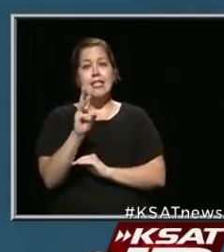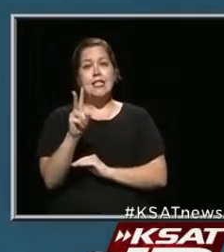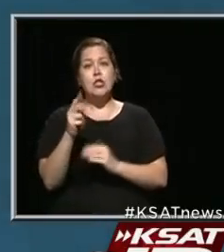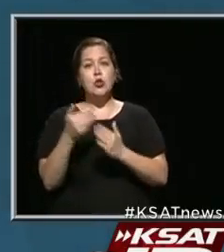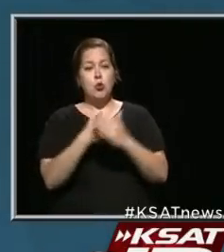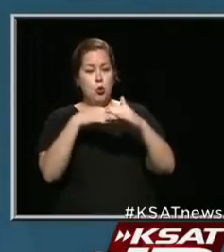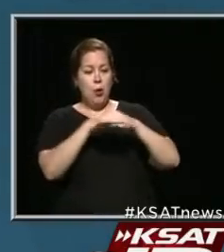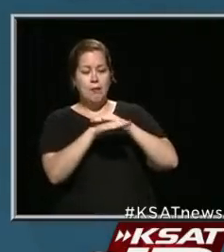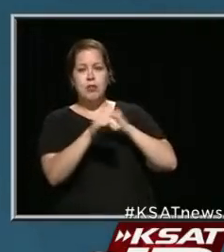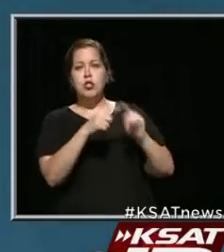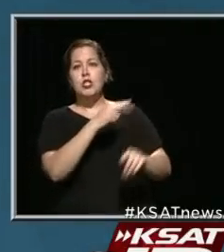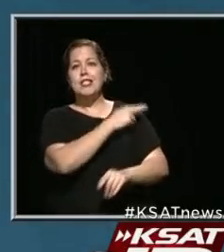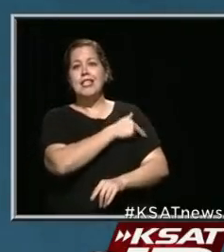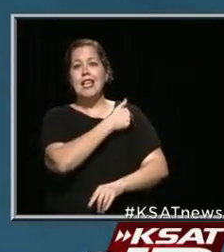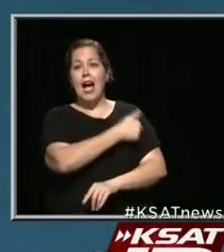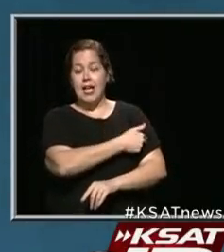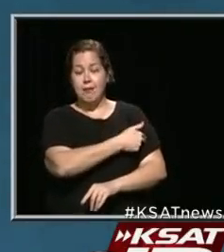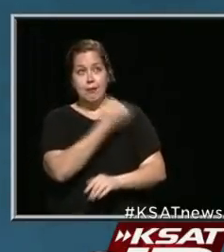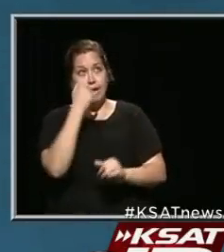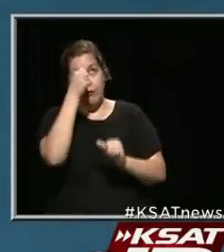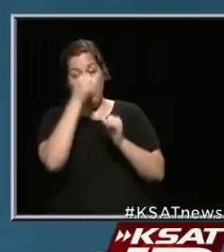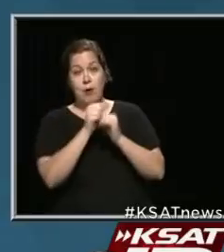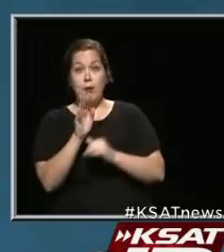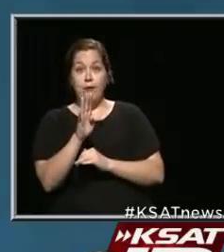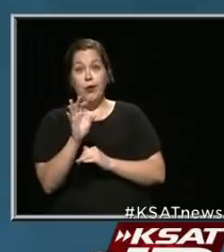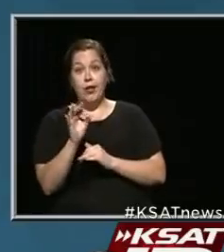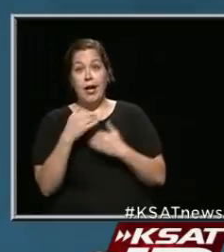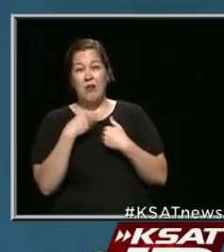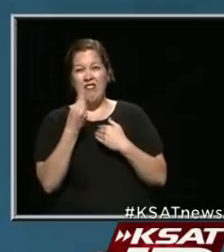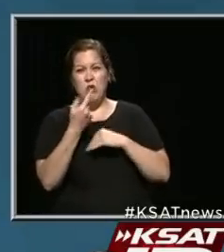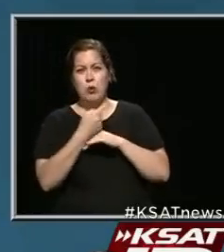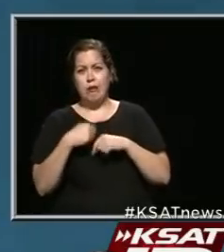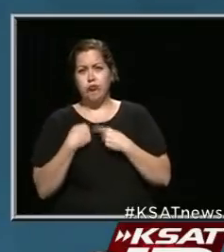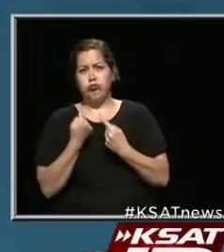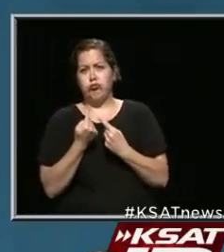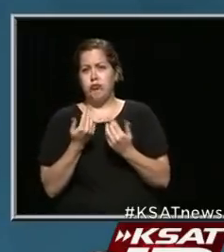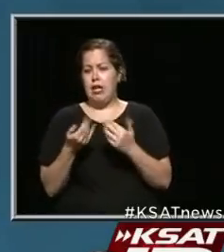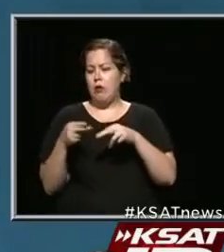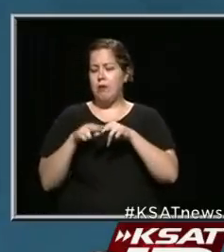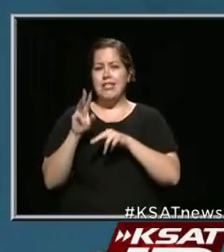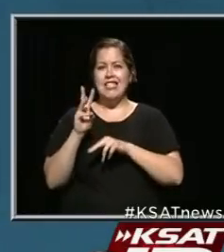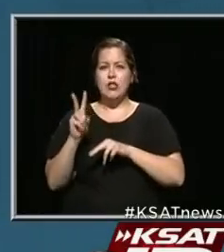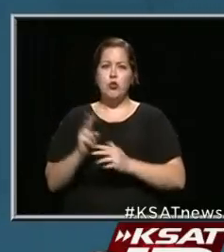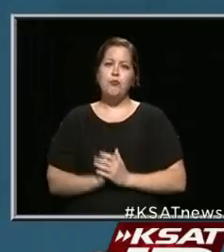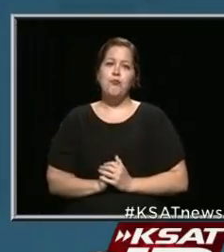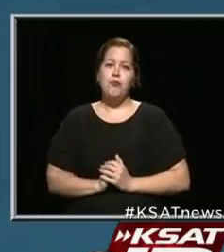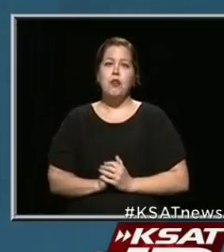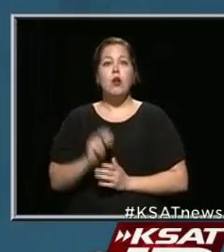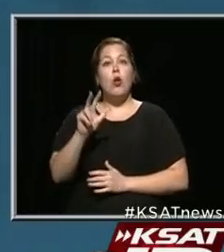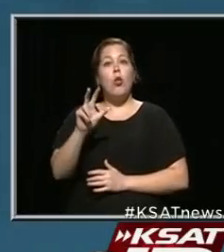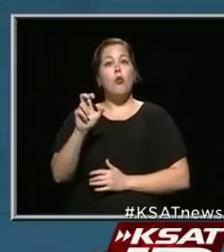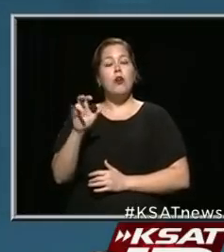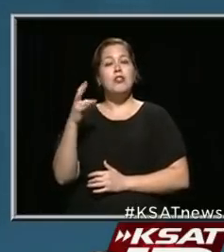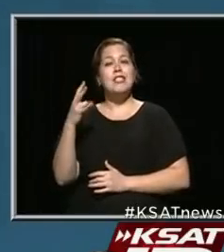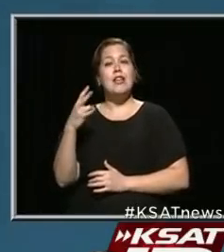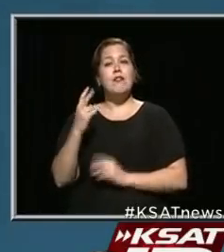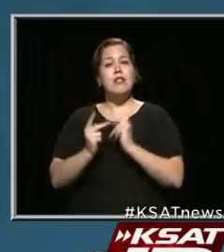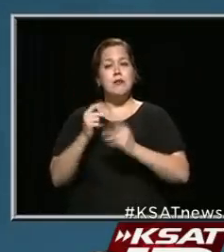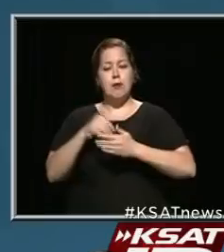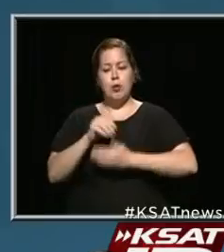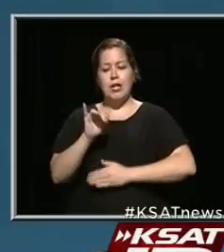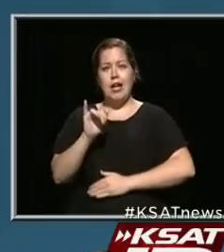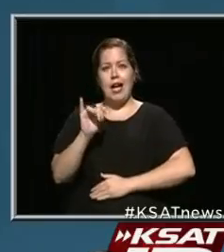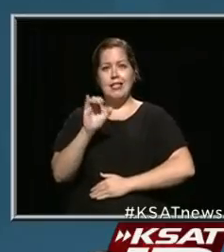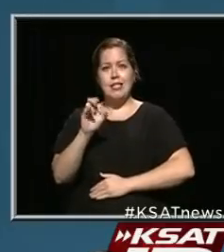new admissions to the hospital. If you remember 49 from the last few days, it was up to 62 today. 317 are in the